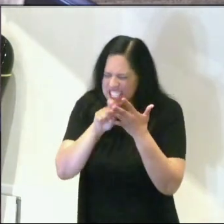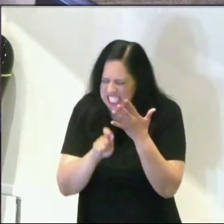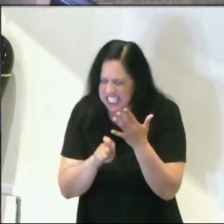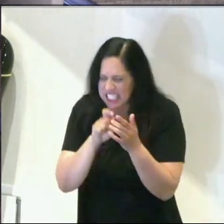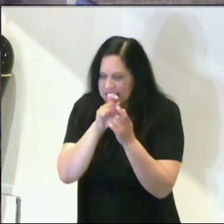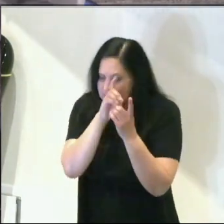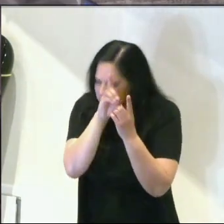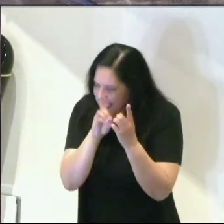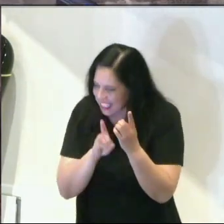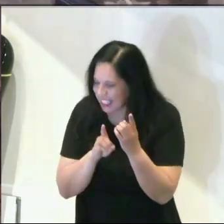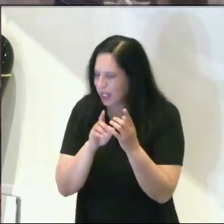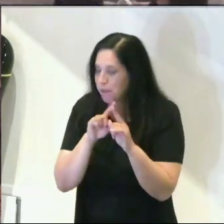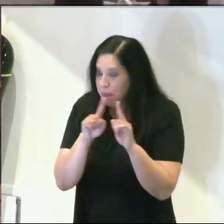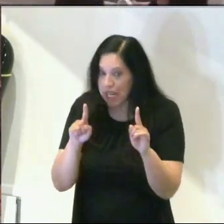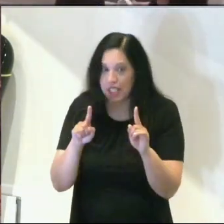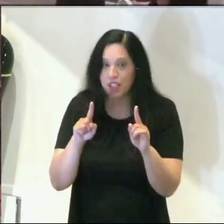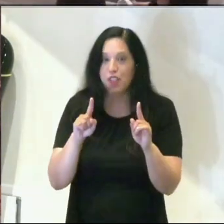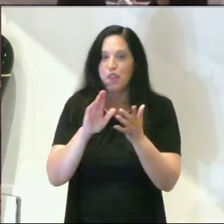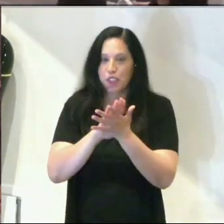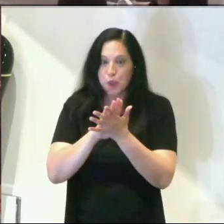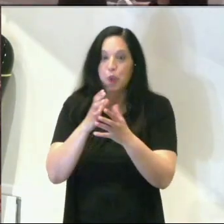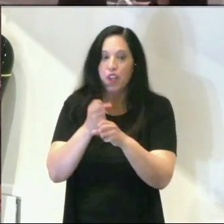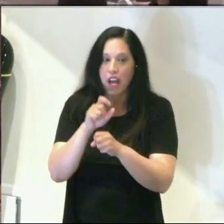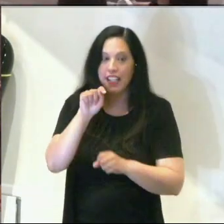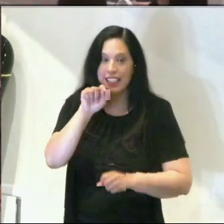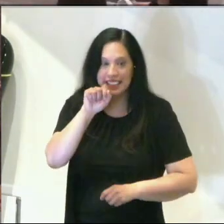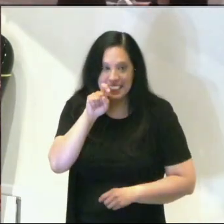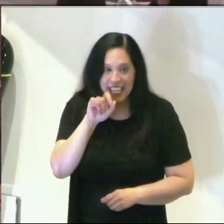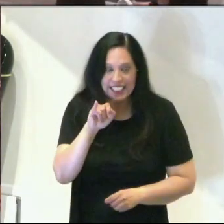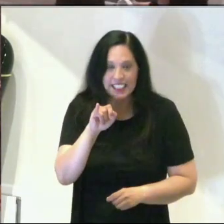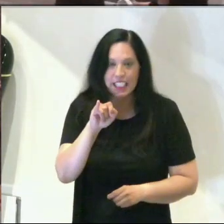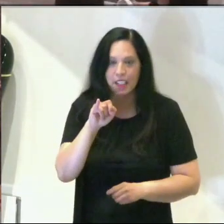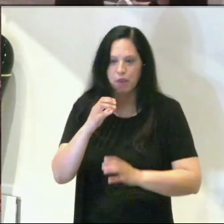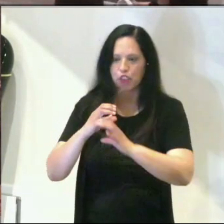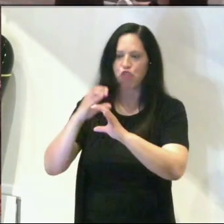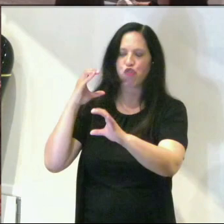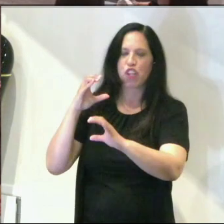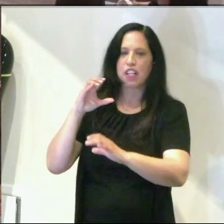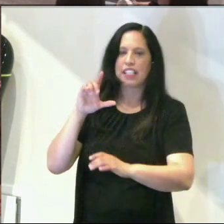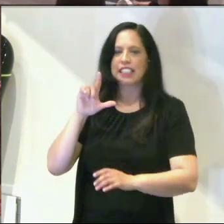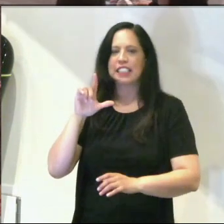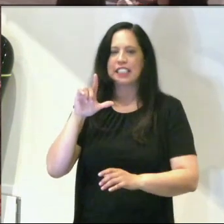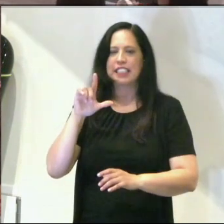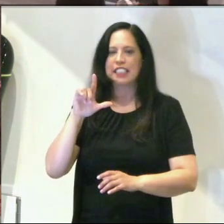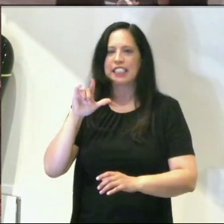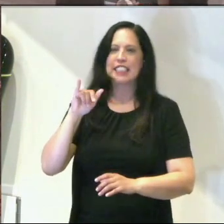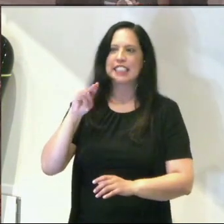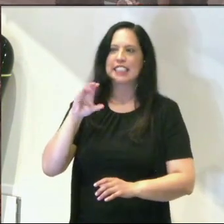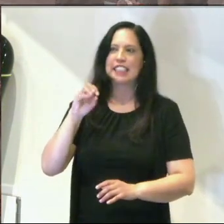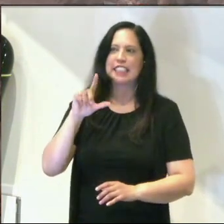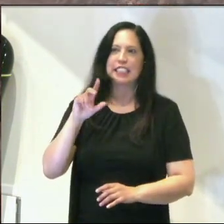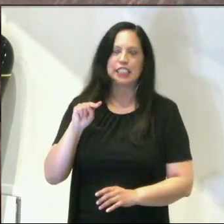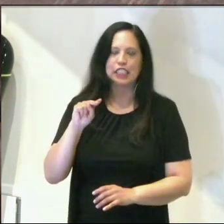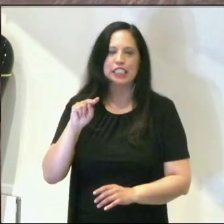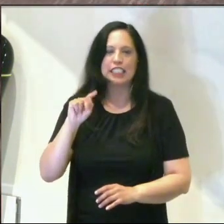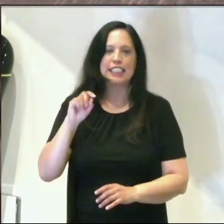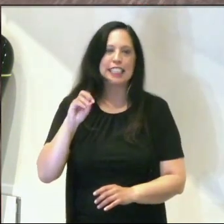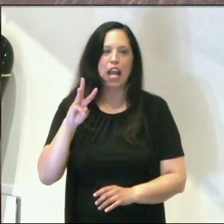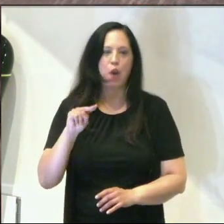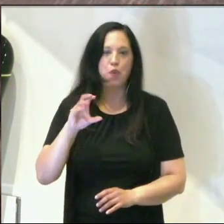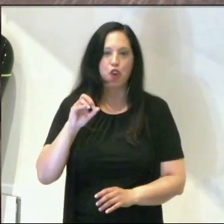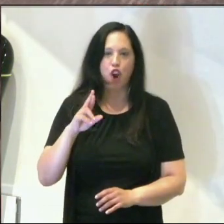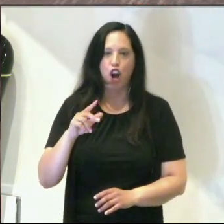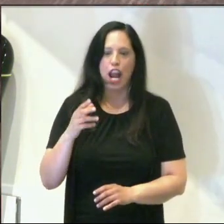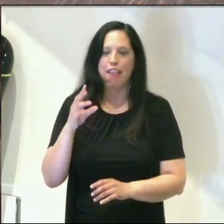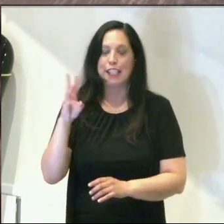the school had got a hold of a taxi. It was a big Lincoln town car, and six of us hopped in with this very large driver with our golf